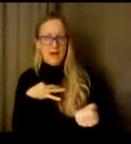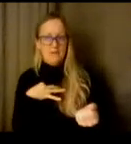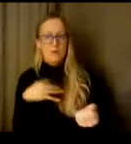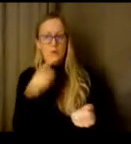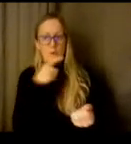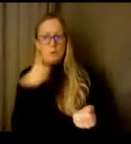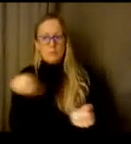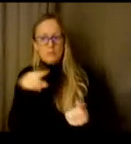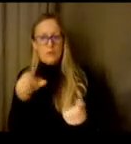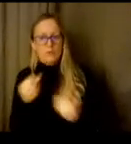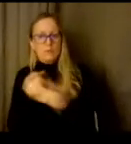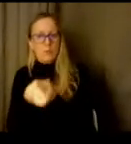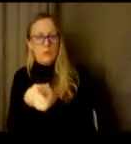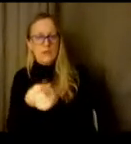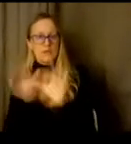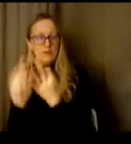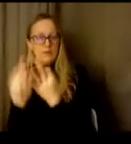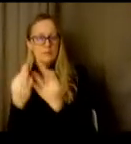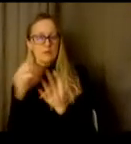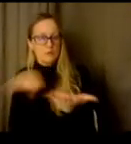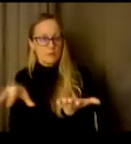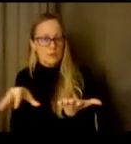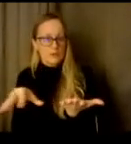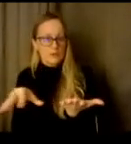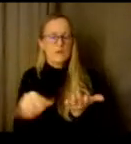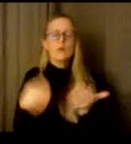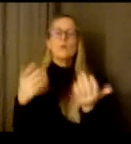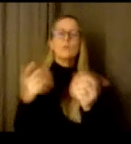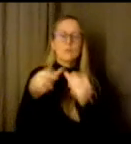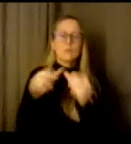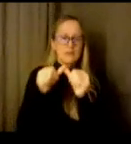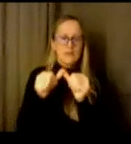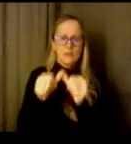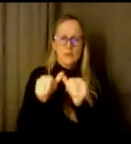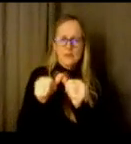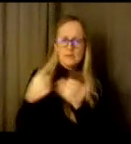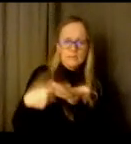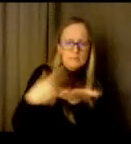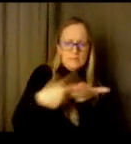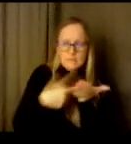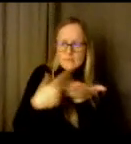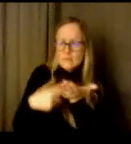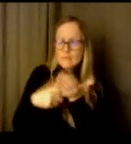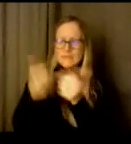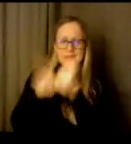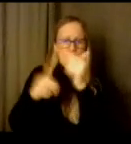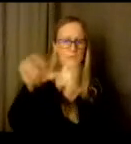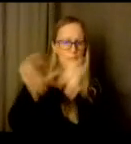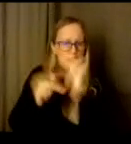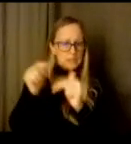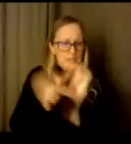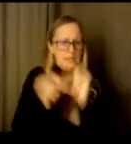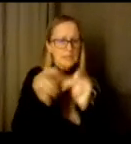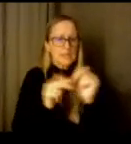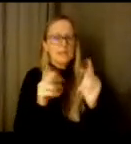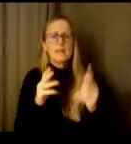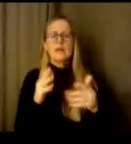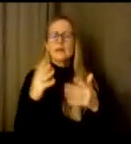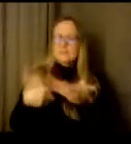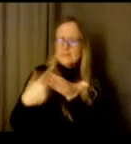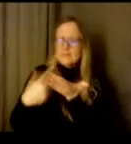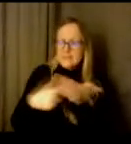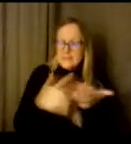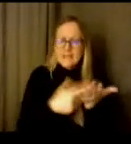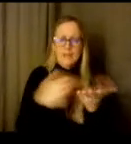we are continuing to consult on the building level and supporting our students and family in the remote setting. So we're providing and updating resource information to